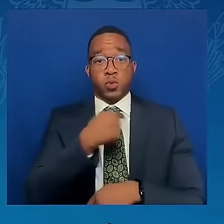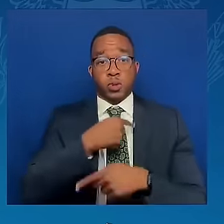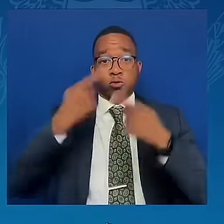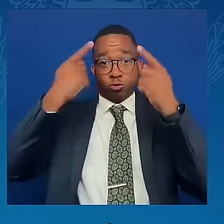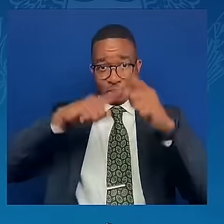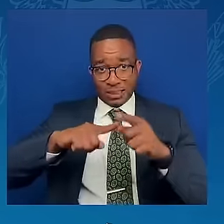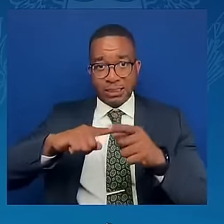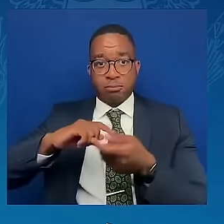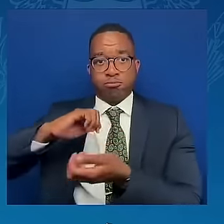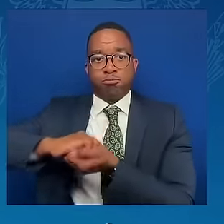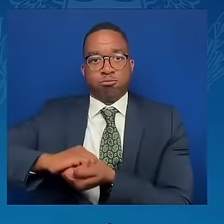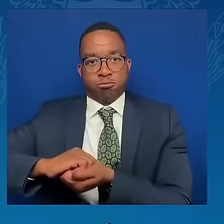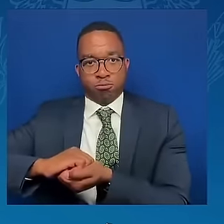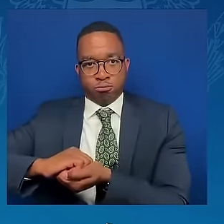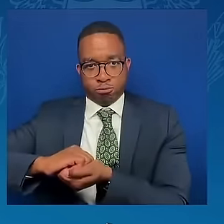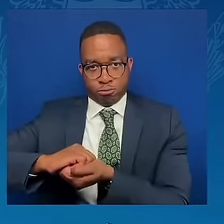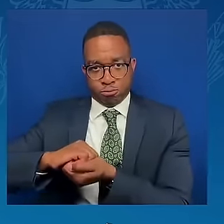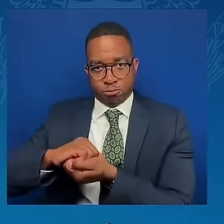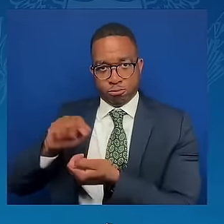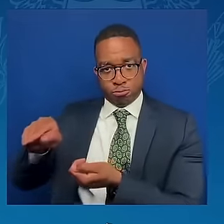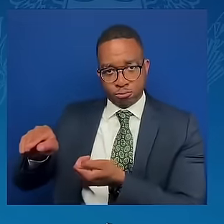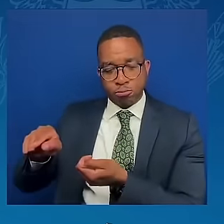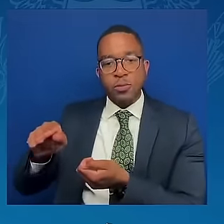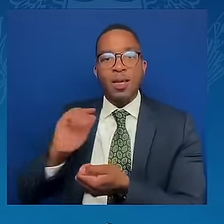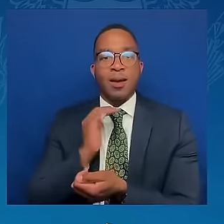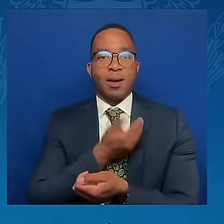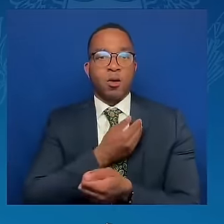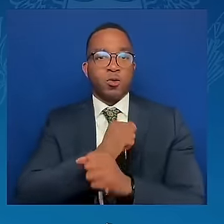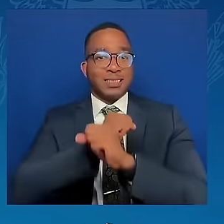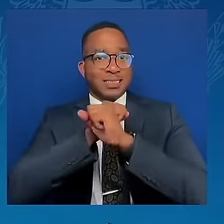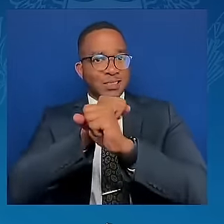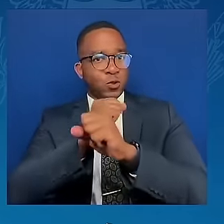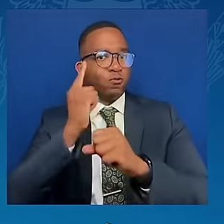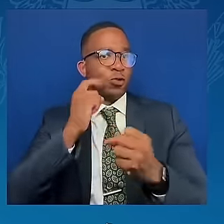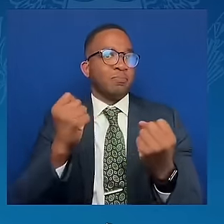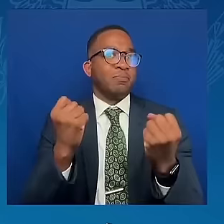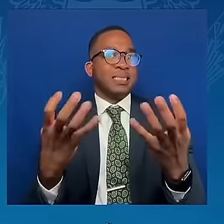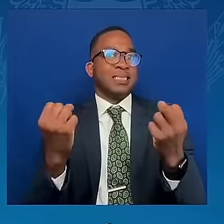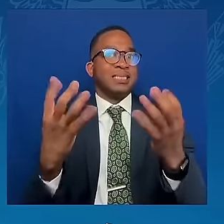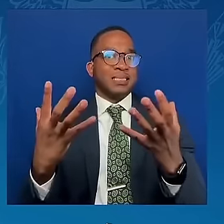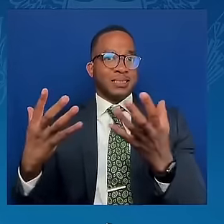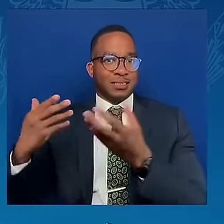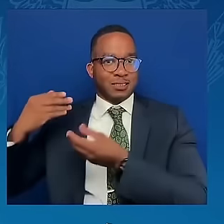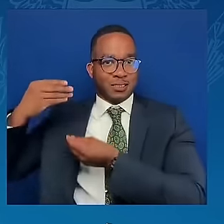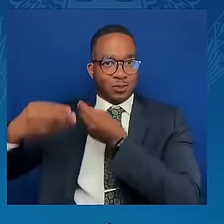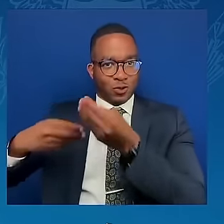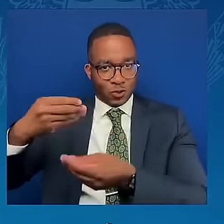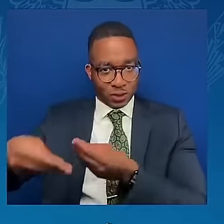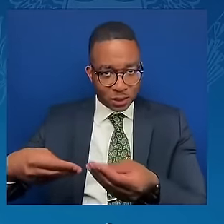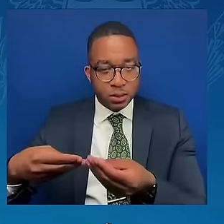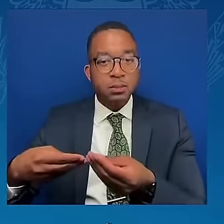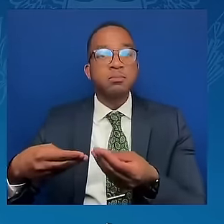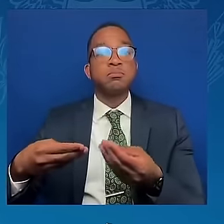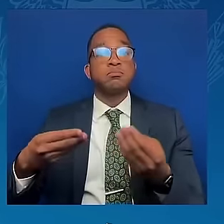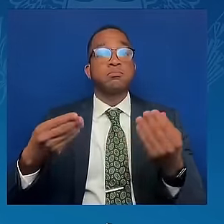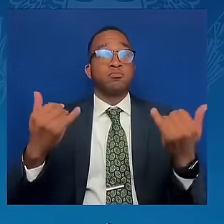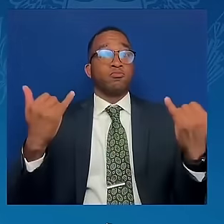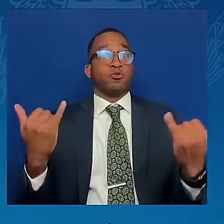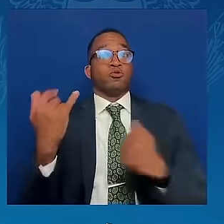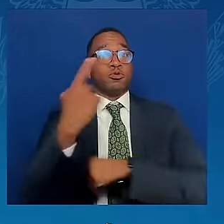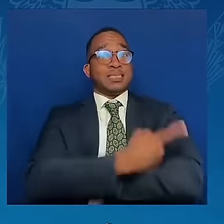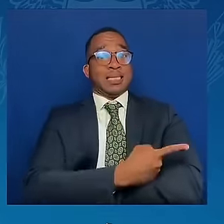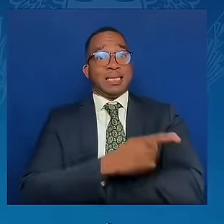for generations, and it continues to do so today. This approach makes America strong, and it keeps